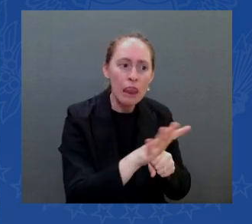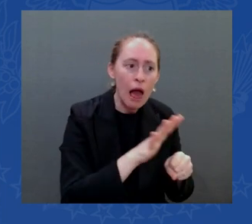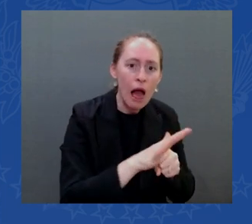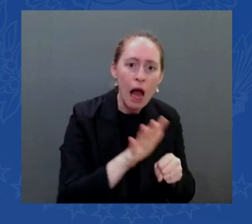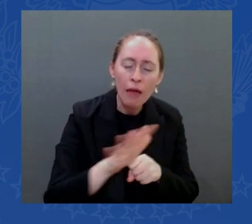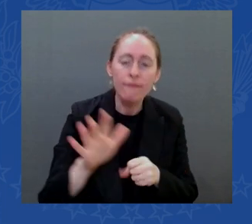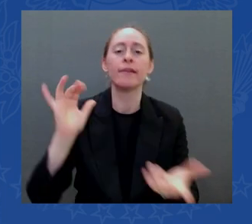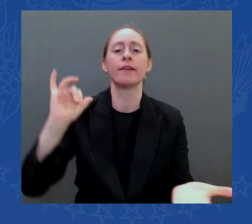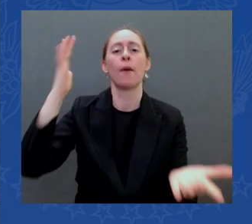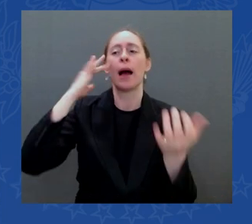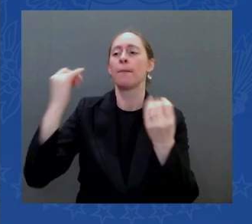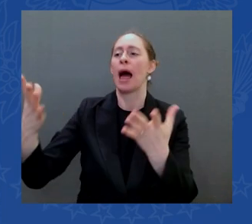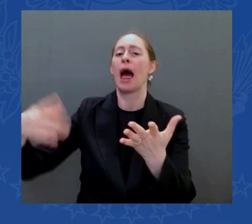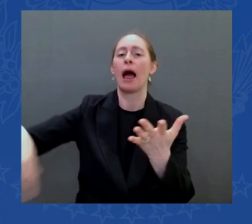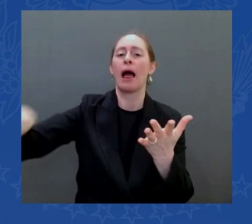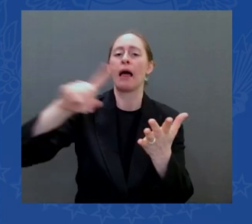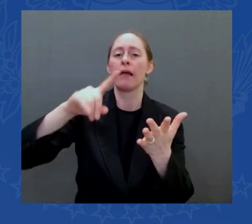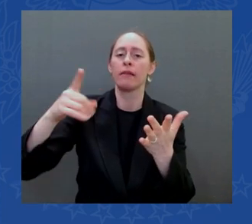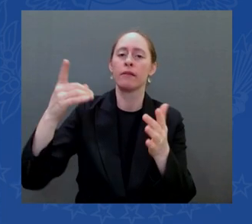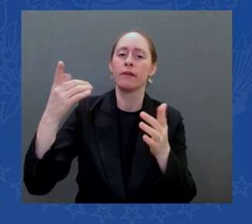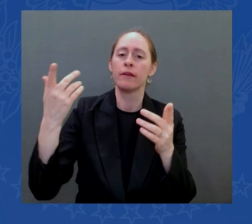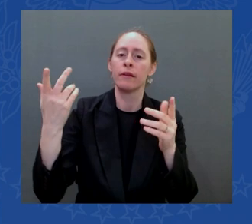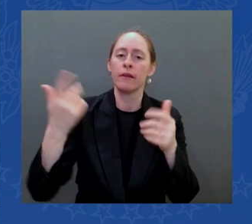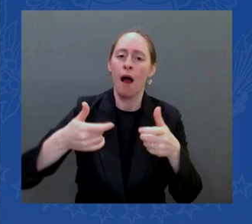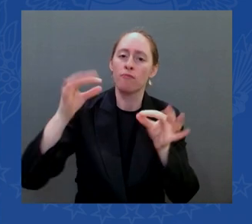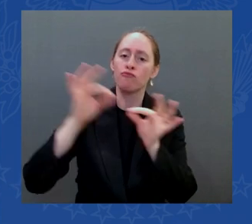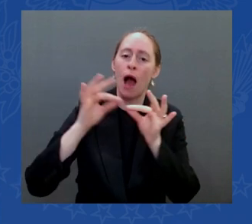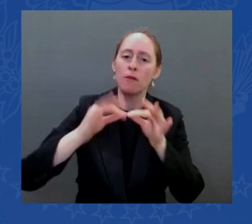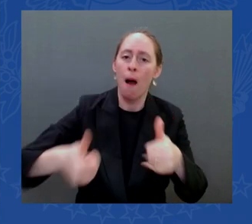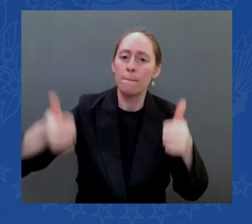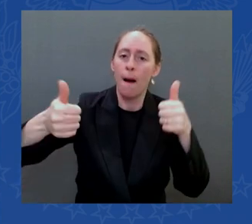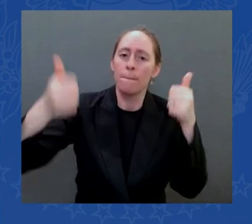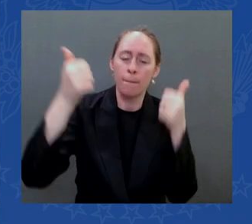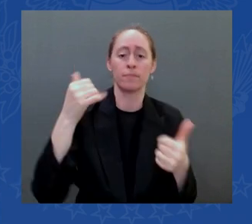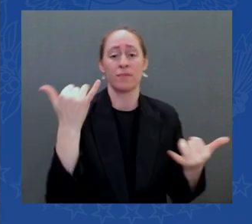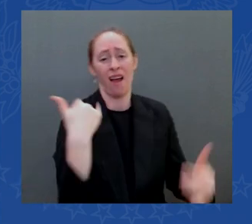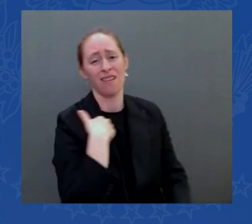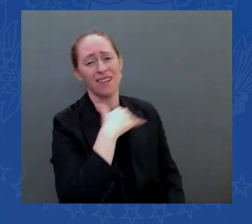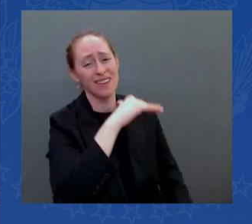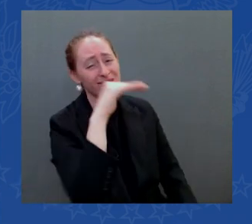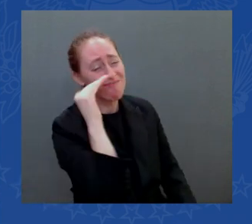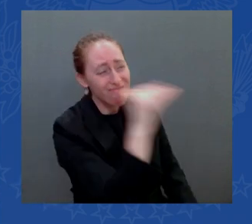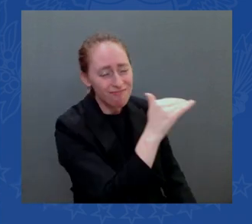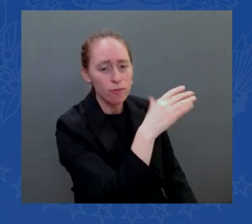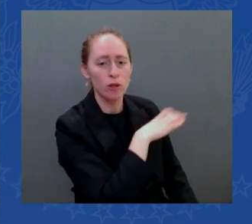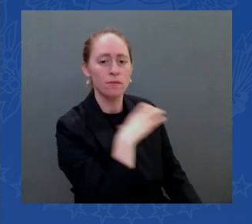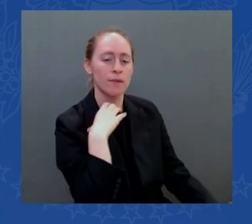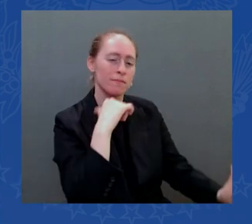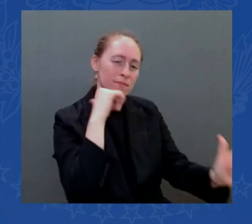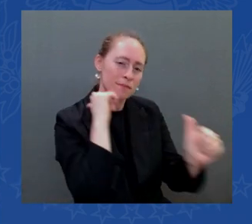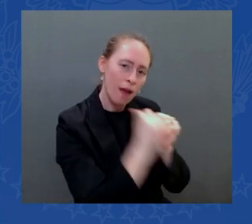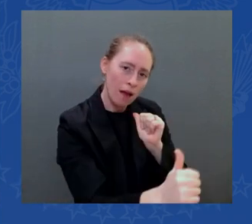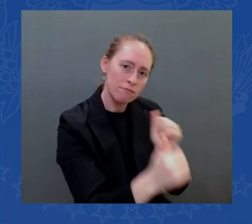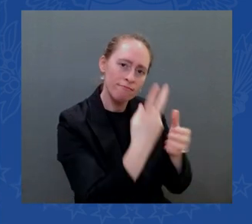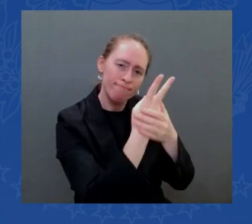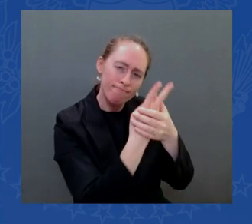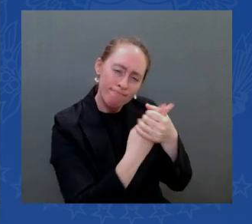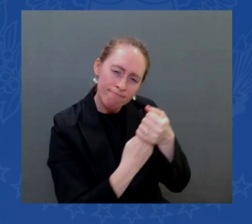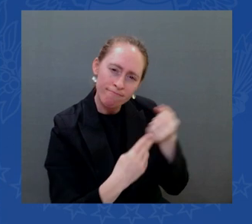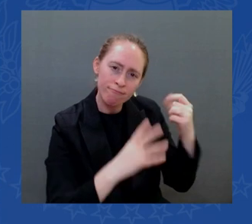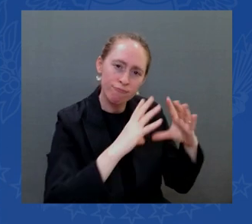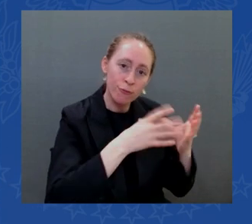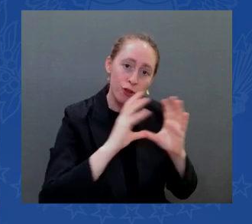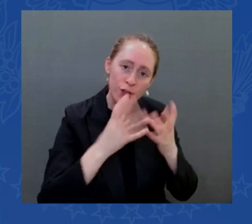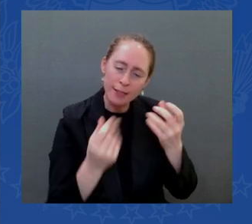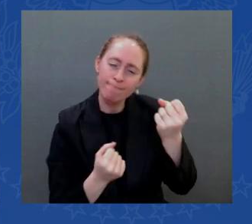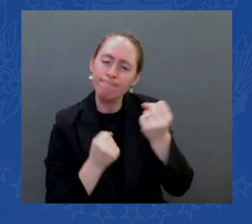to make more of these chips here at home and speed the supply intel came to see me the chairman board of intel he said i